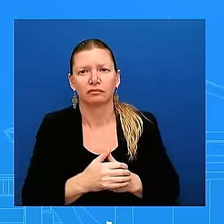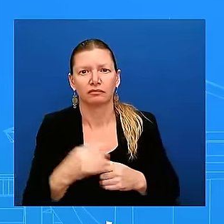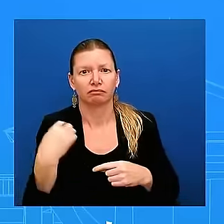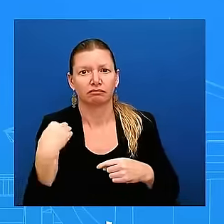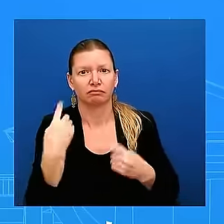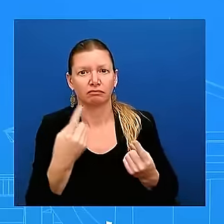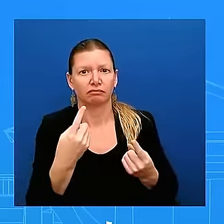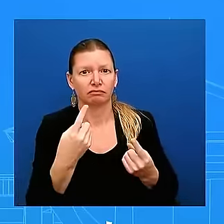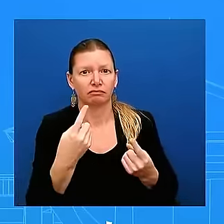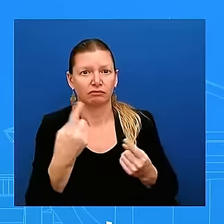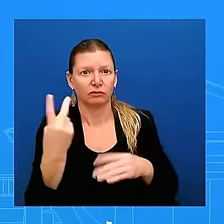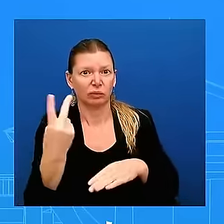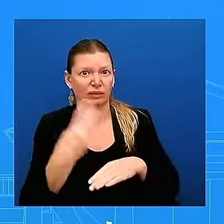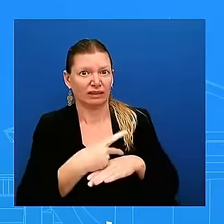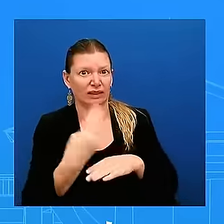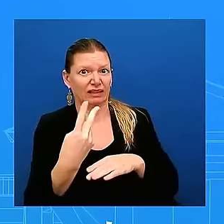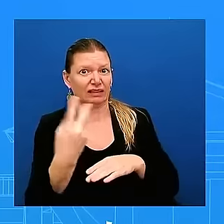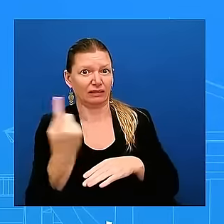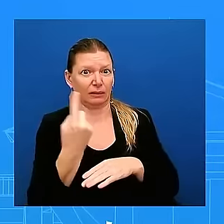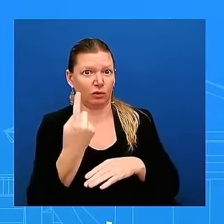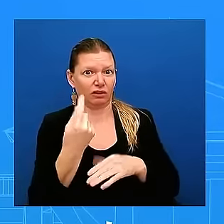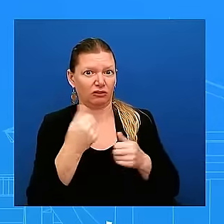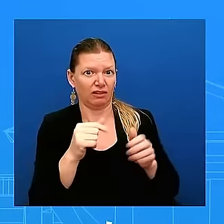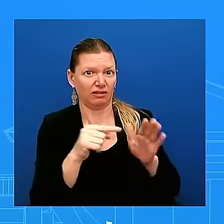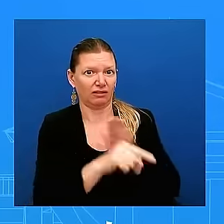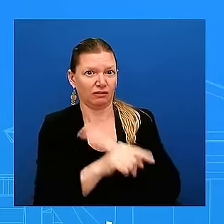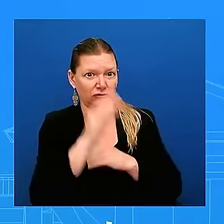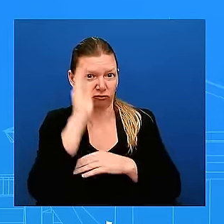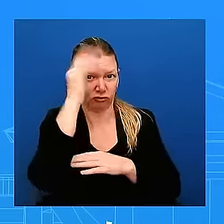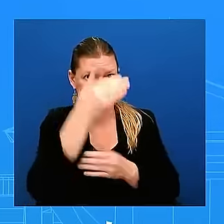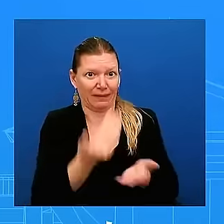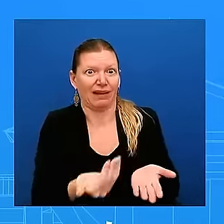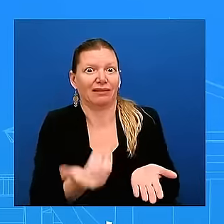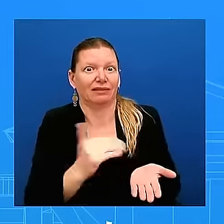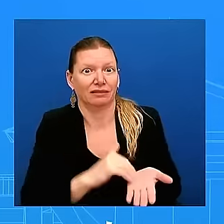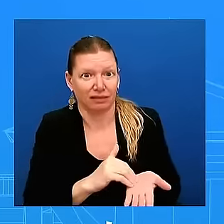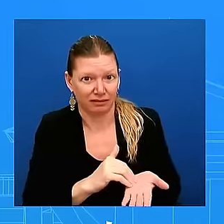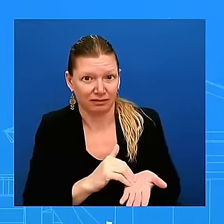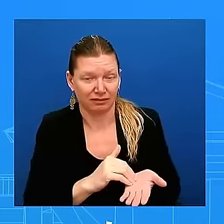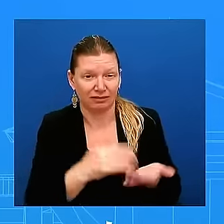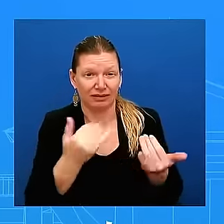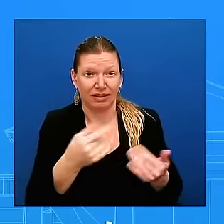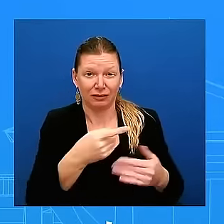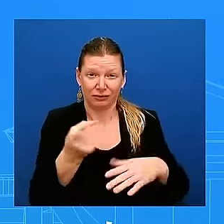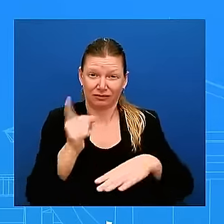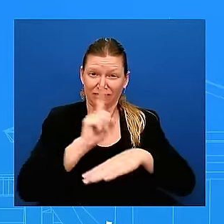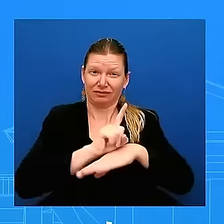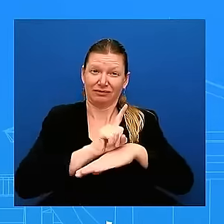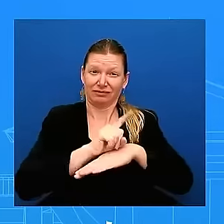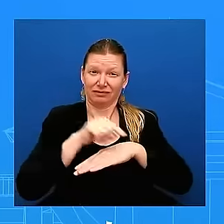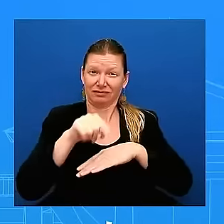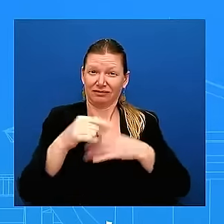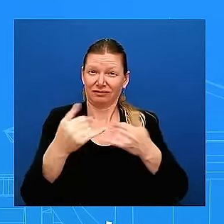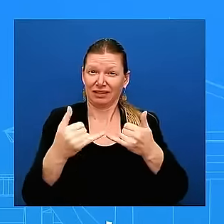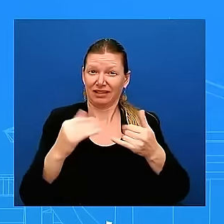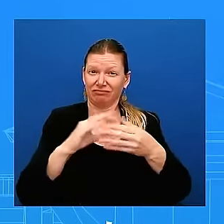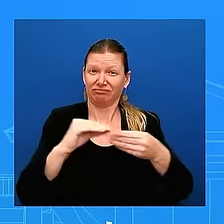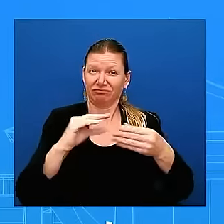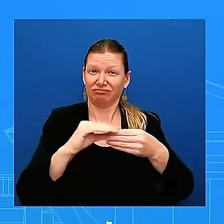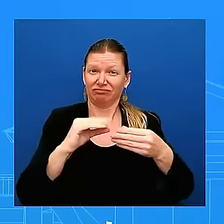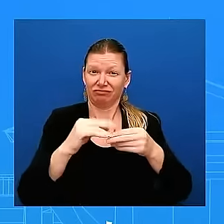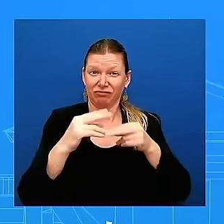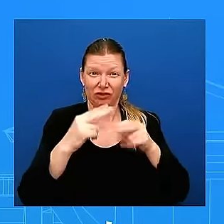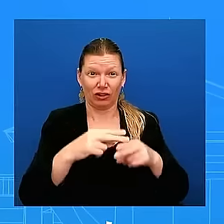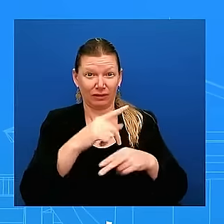donald trump again and you're here at the podium in the white house briefing room calling him a threat how many more assassination